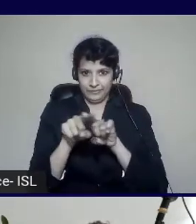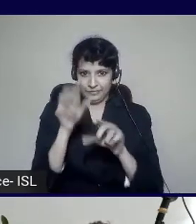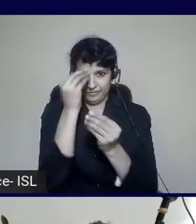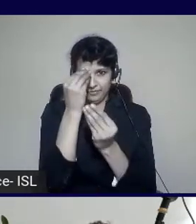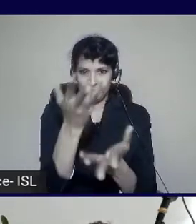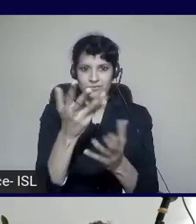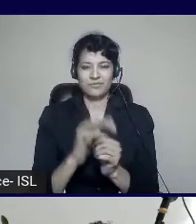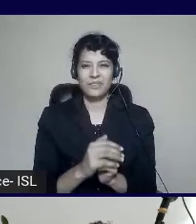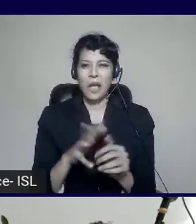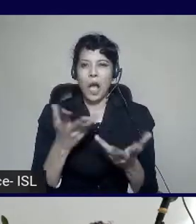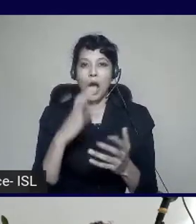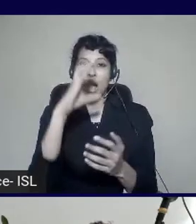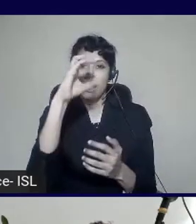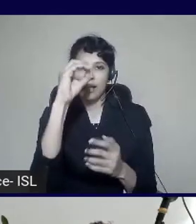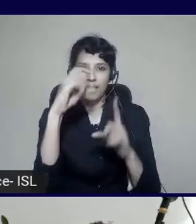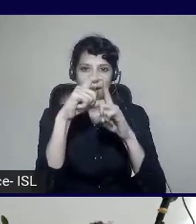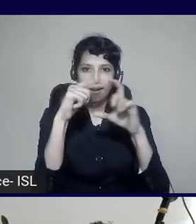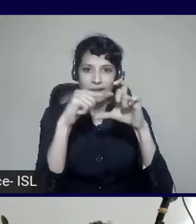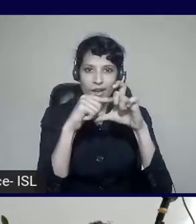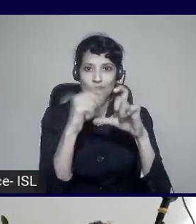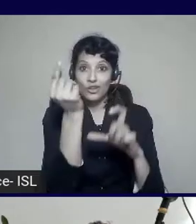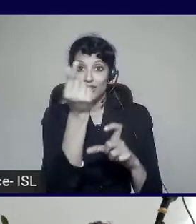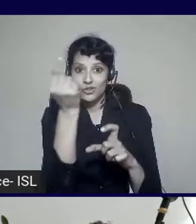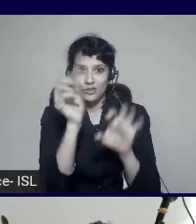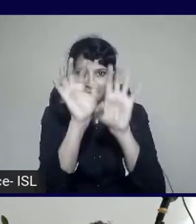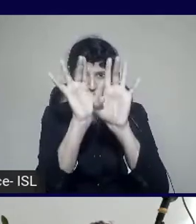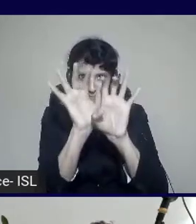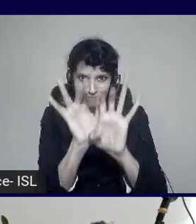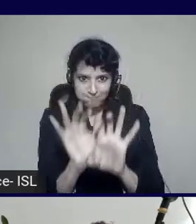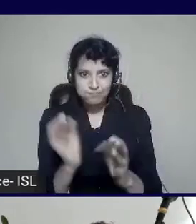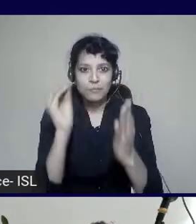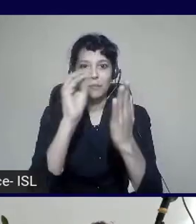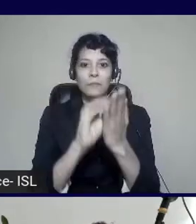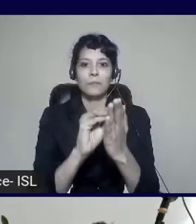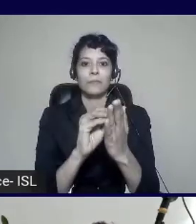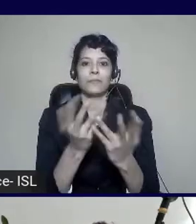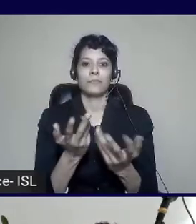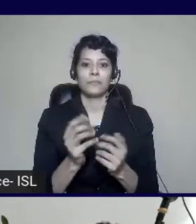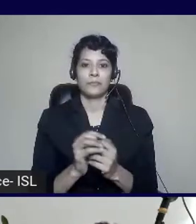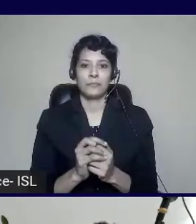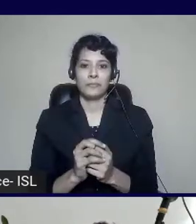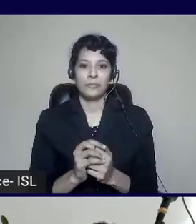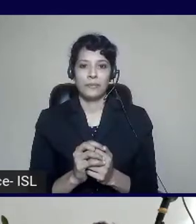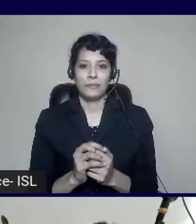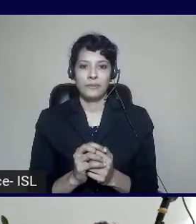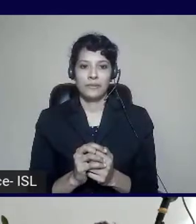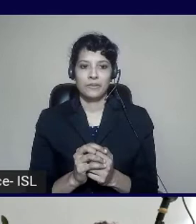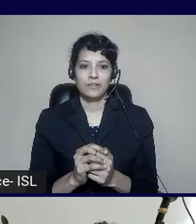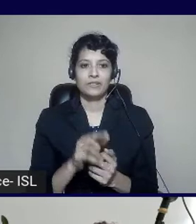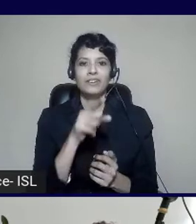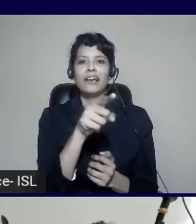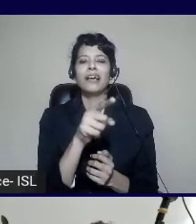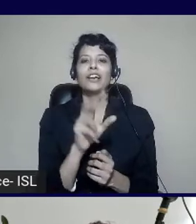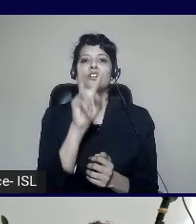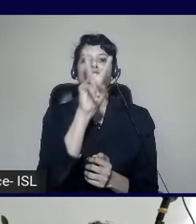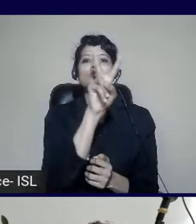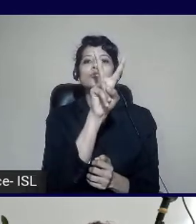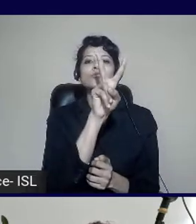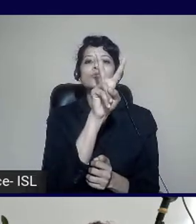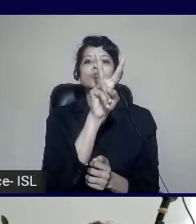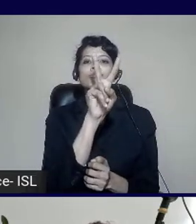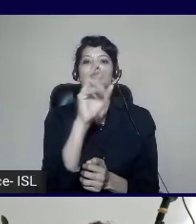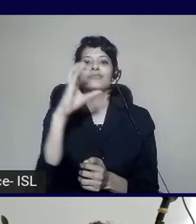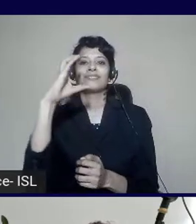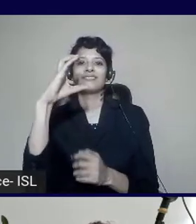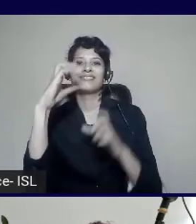the Azure services. That's going to cost you cents per year to run this. I've only paid two cents the entire year for my immersive